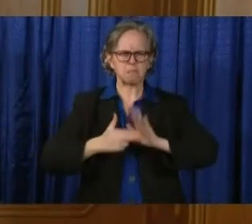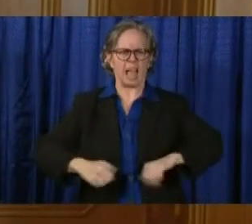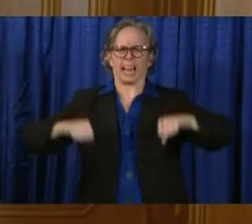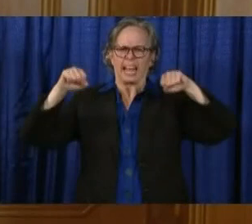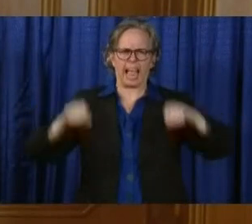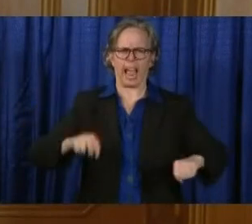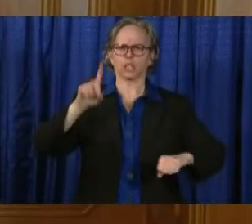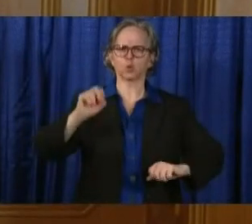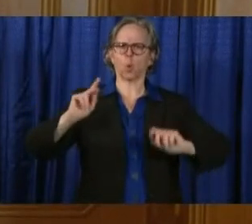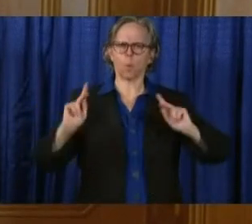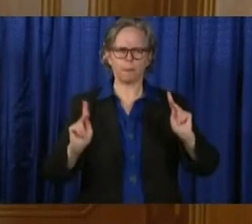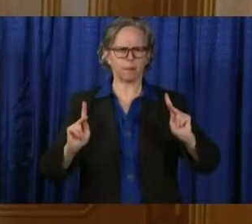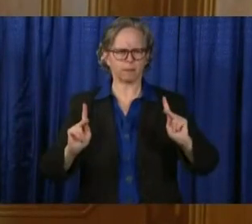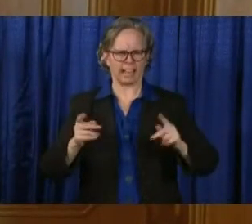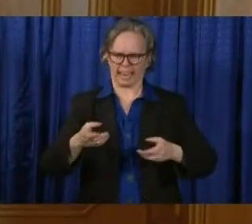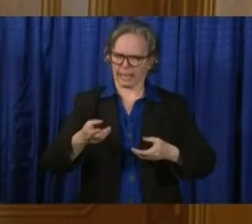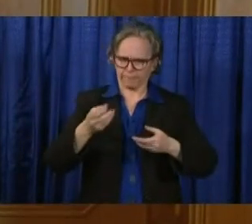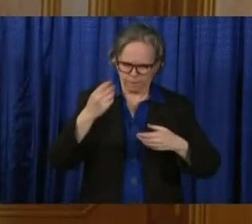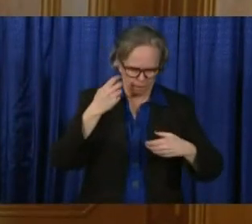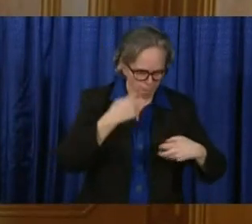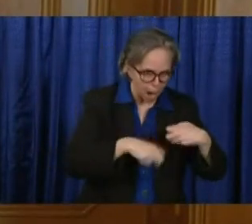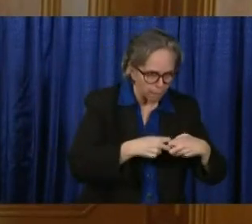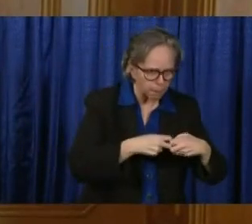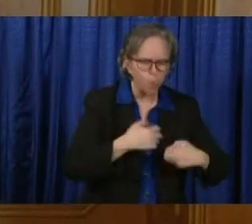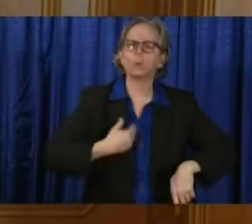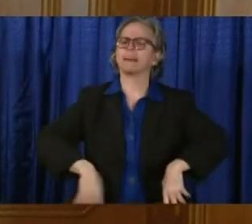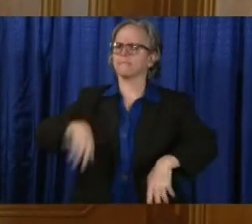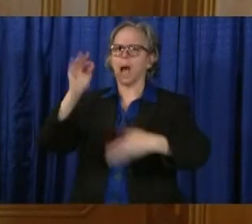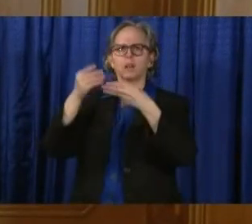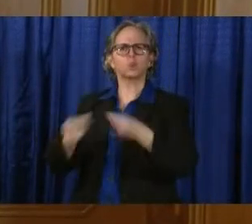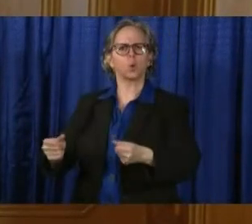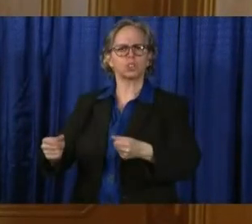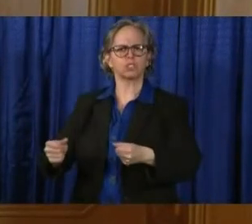So salute to everyone who's out there working to do this.